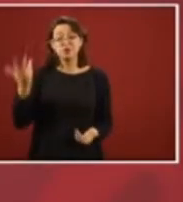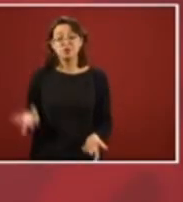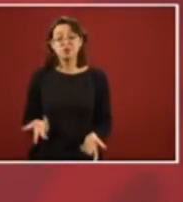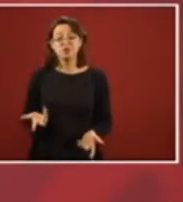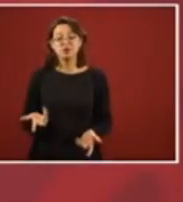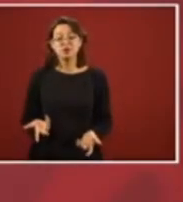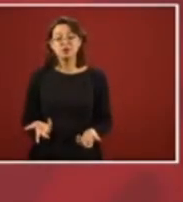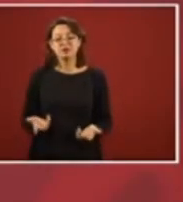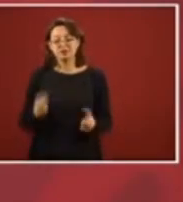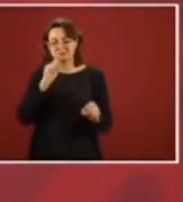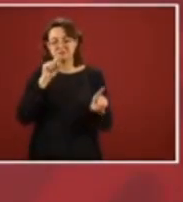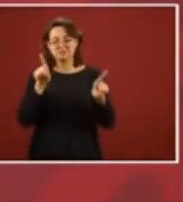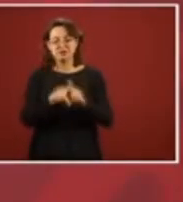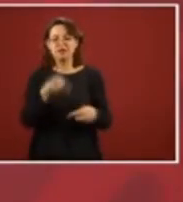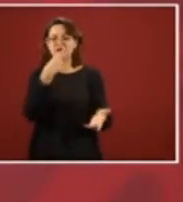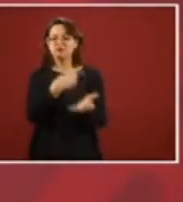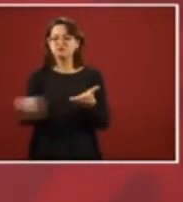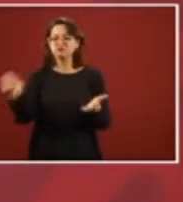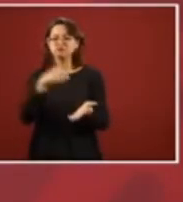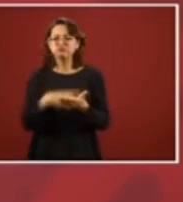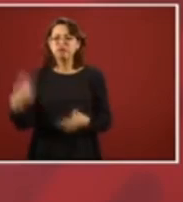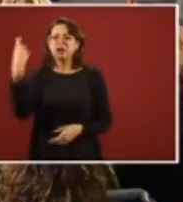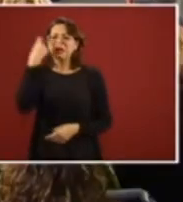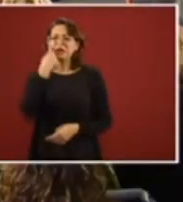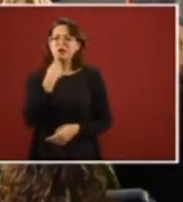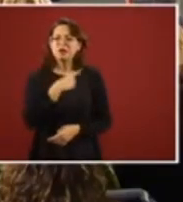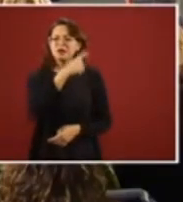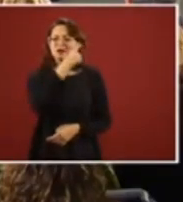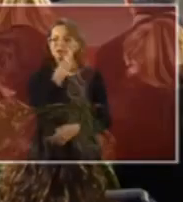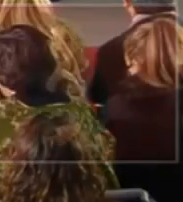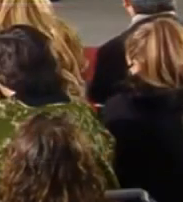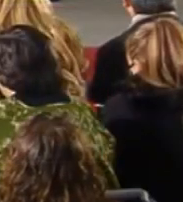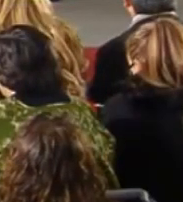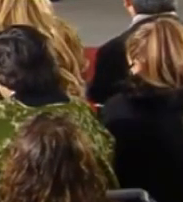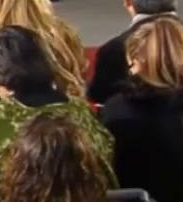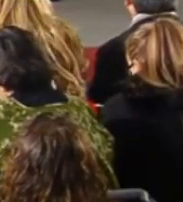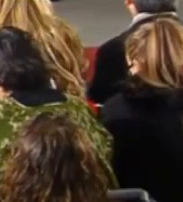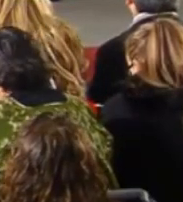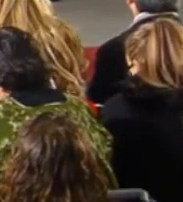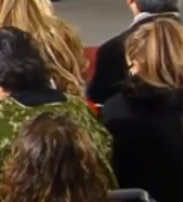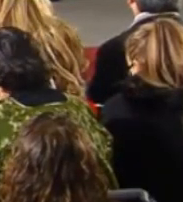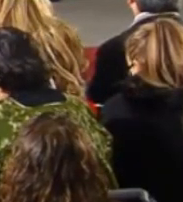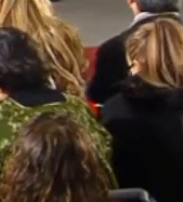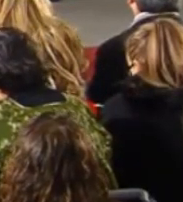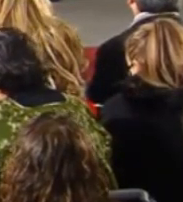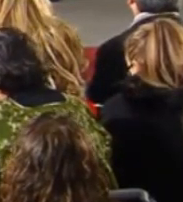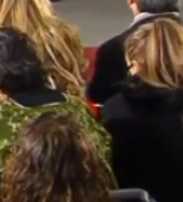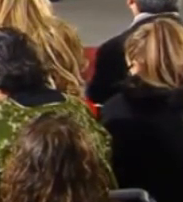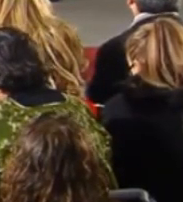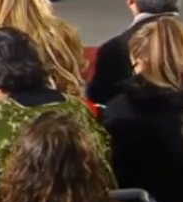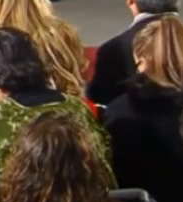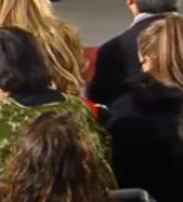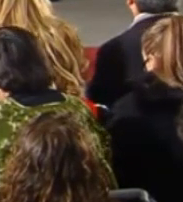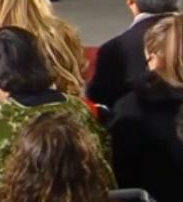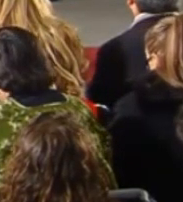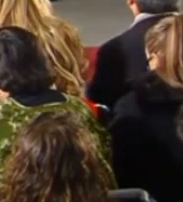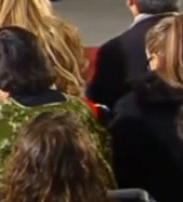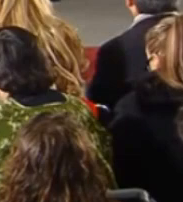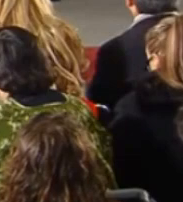Do you remember how many shavers? shavers? Cremes. Cremes.